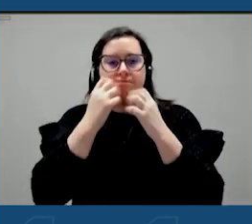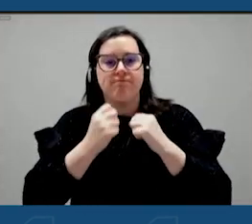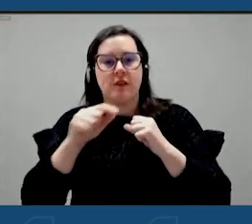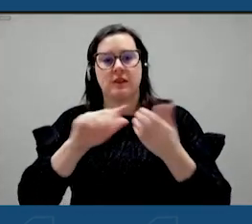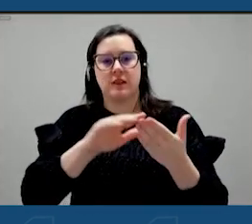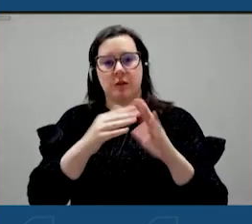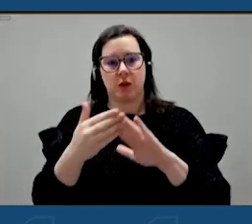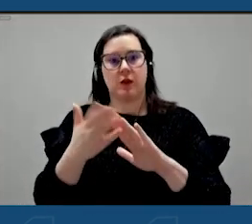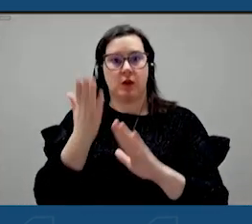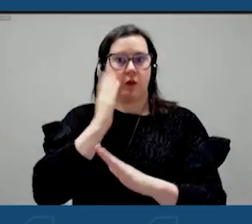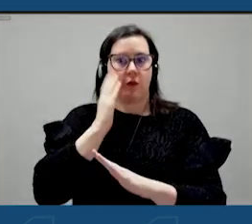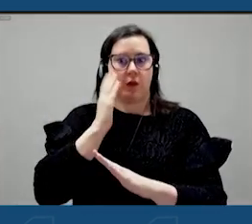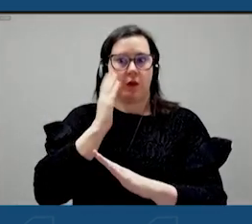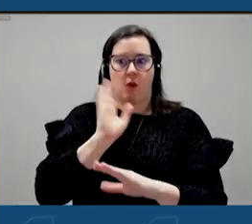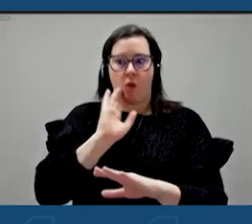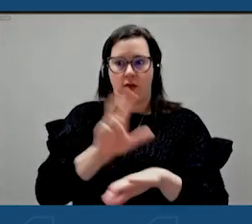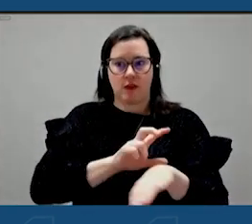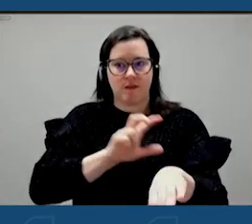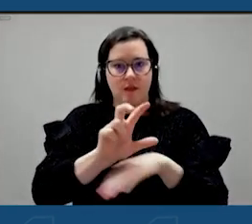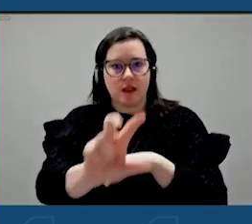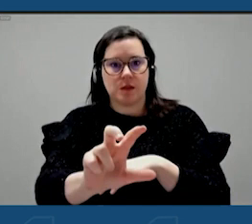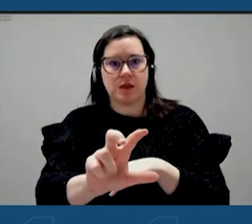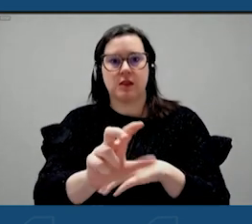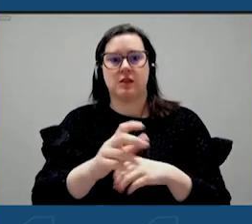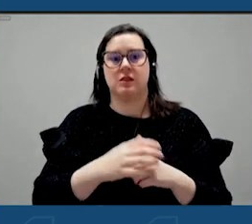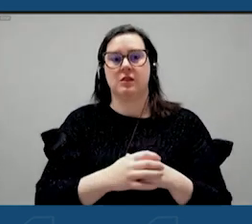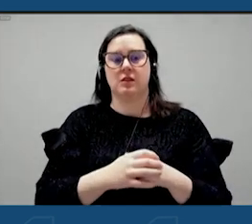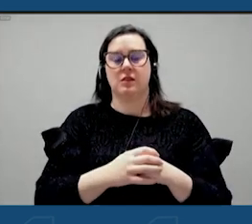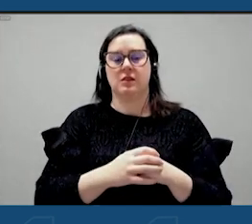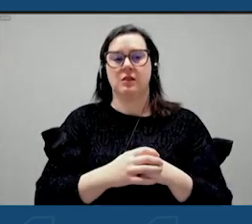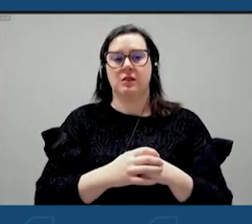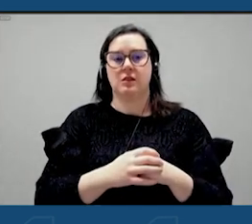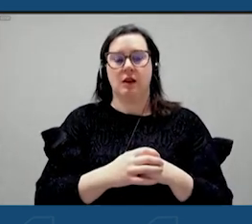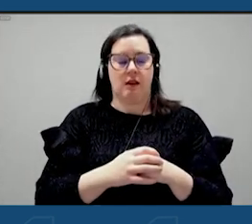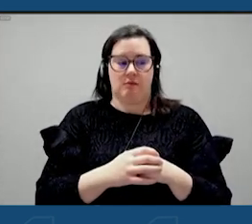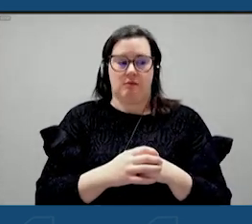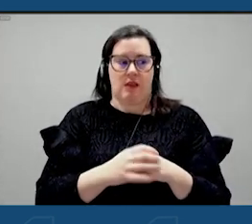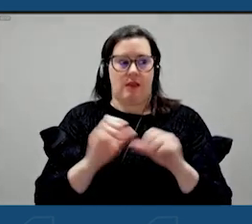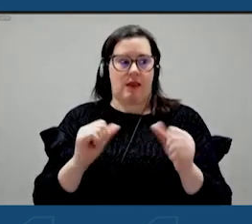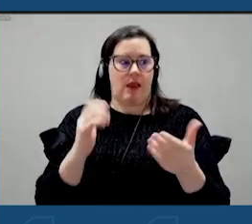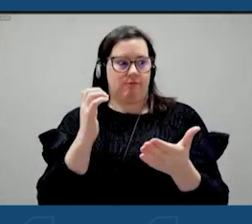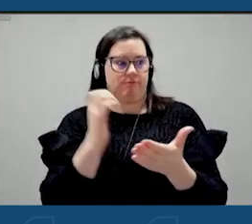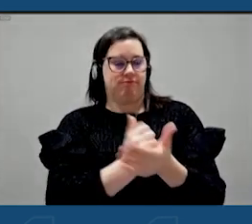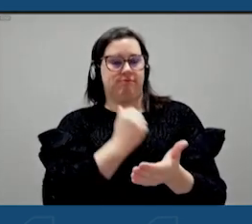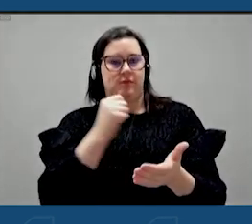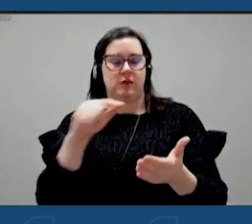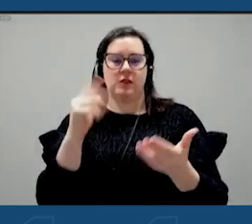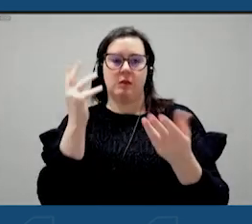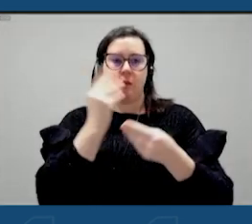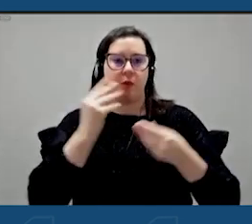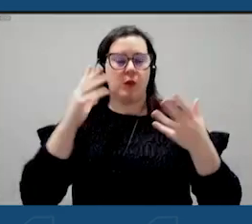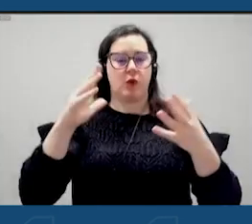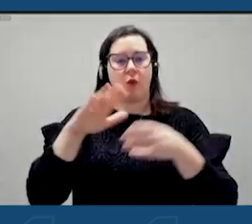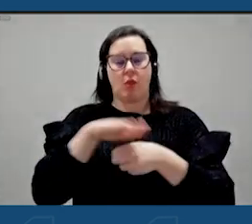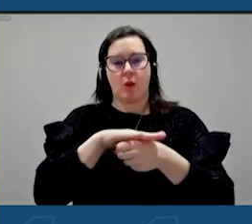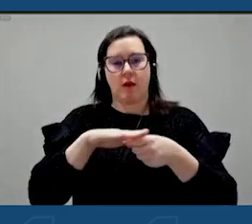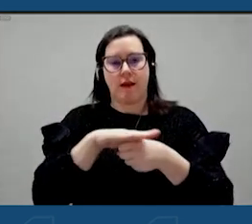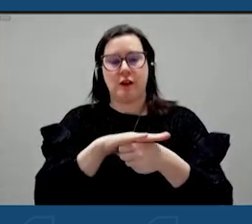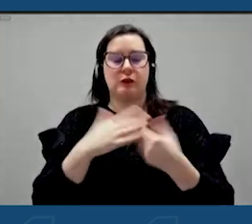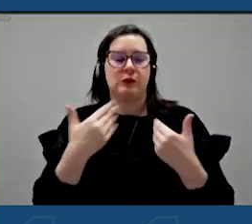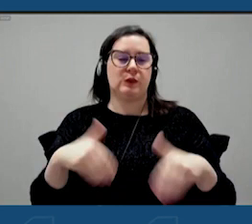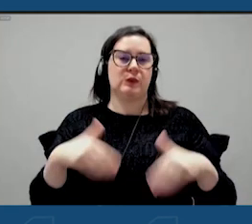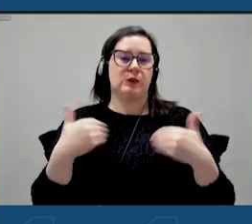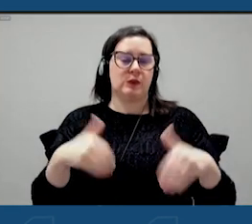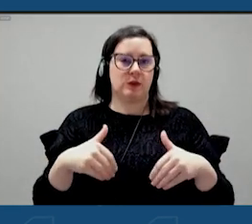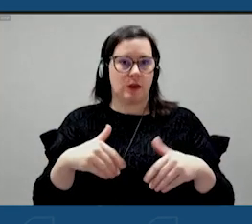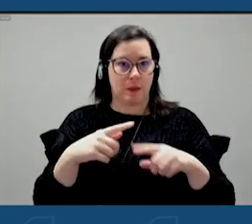that there's going to be investments in them as a people and to be able to take advantage of this magnificent location on Lake Erie and keep our